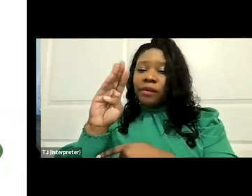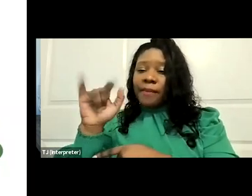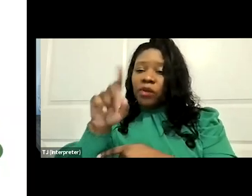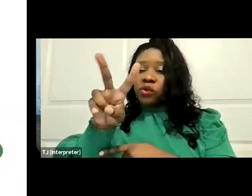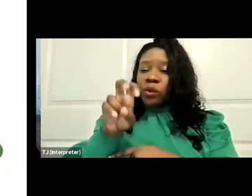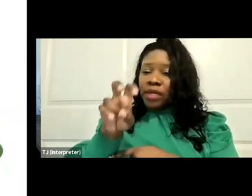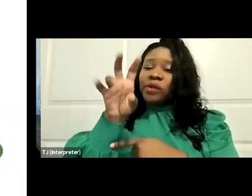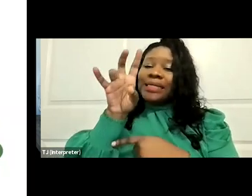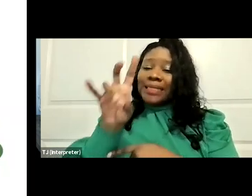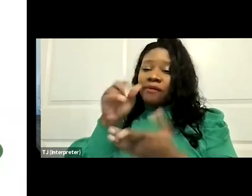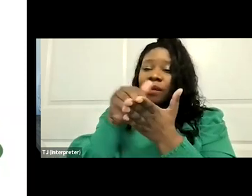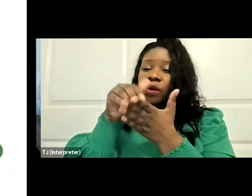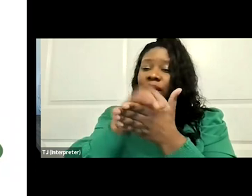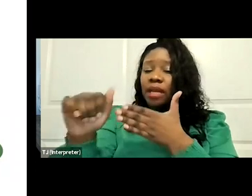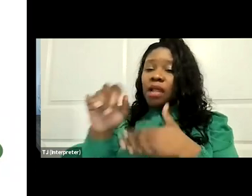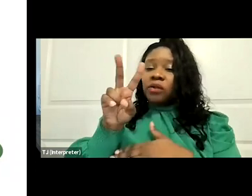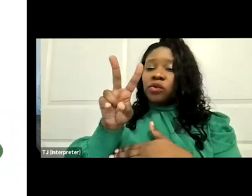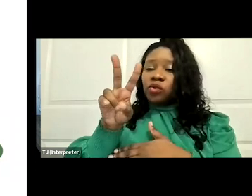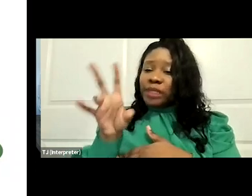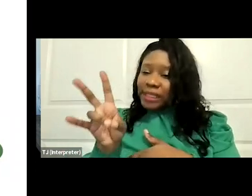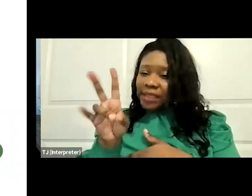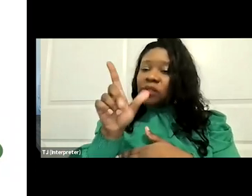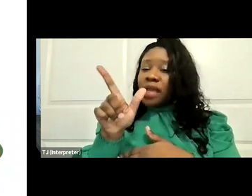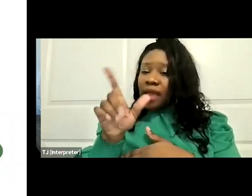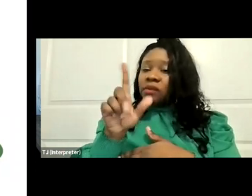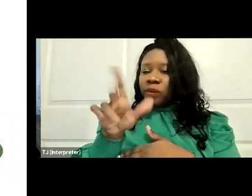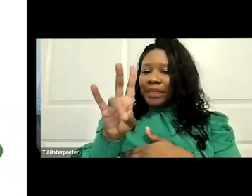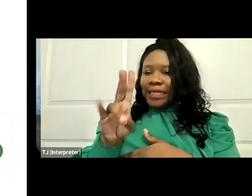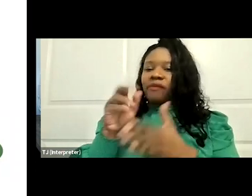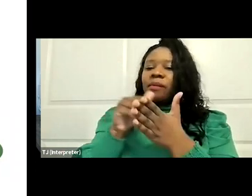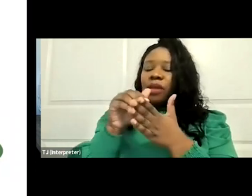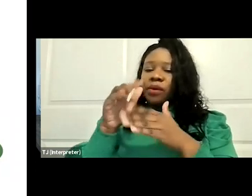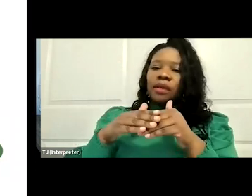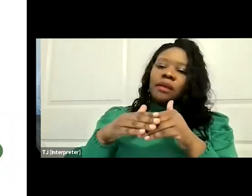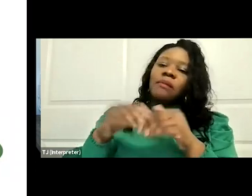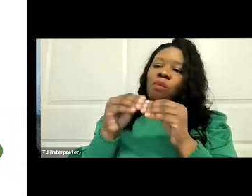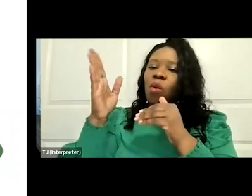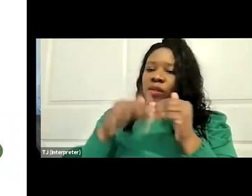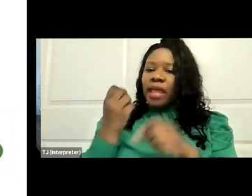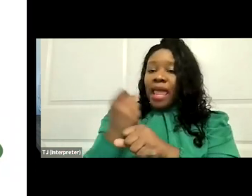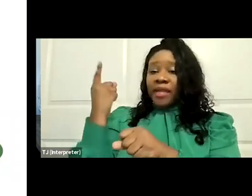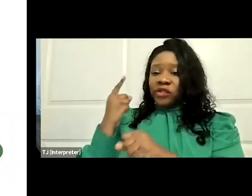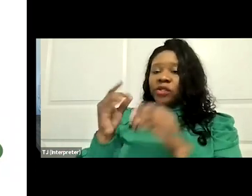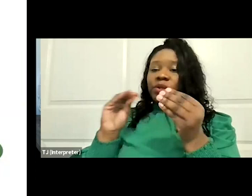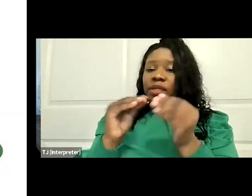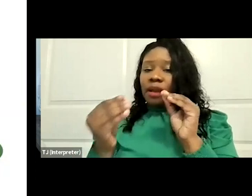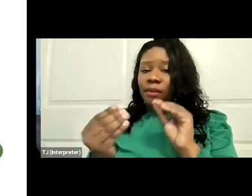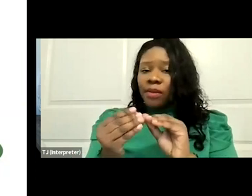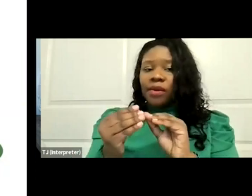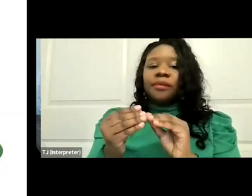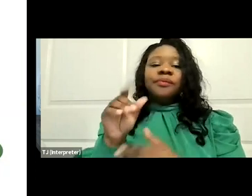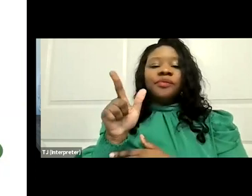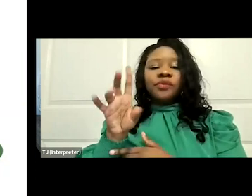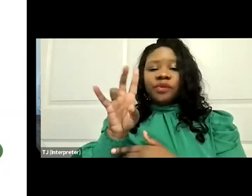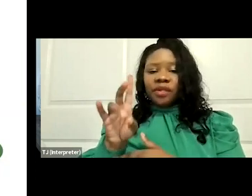which is twenty seven million above last year's number. Senate Democrats released draft language of its